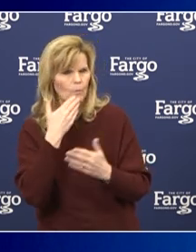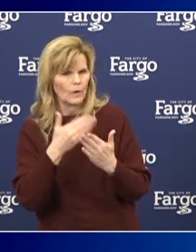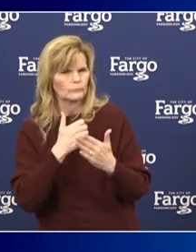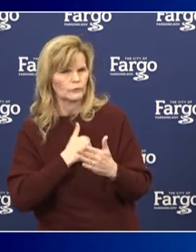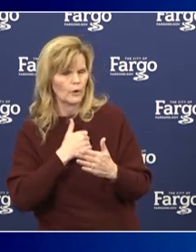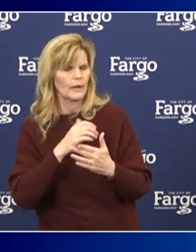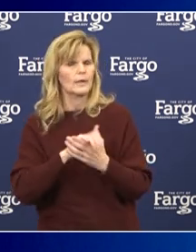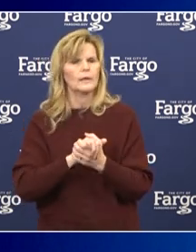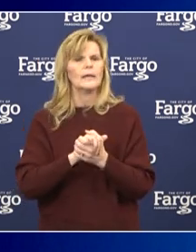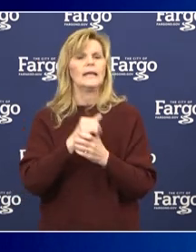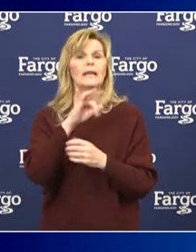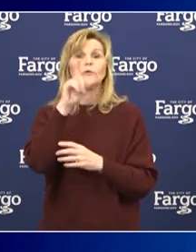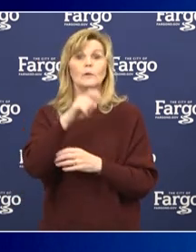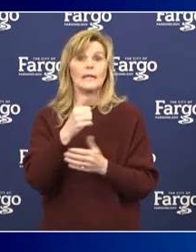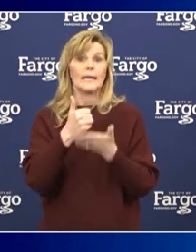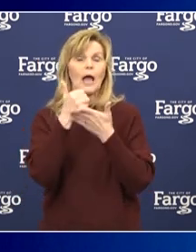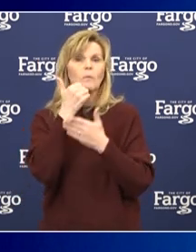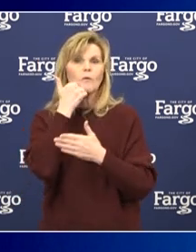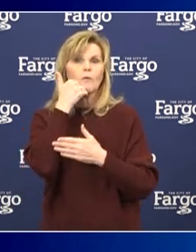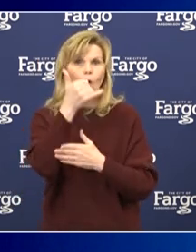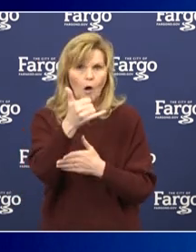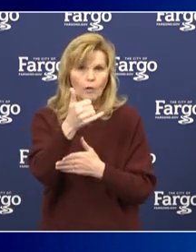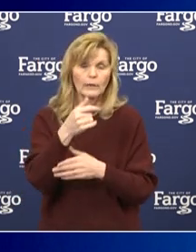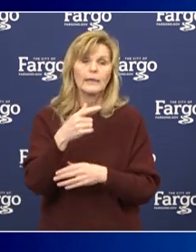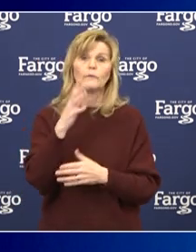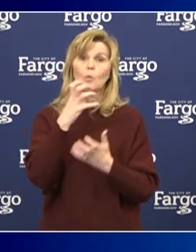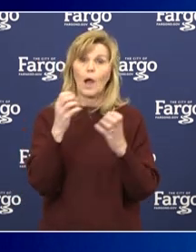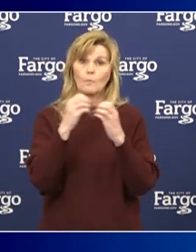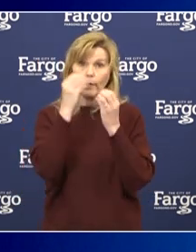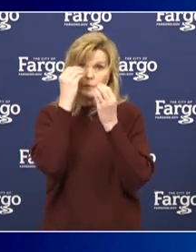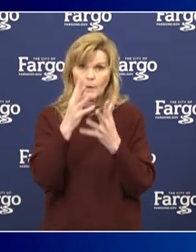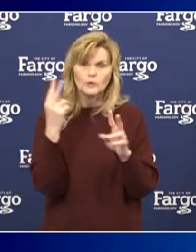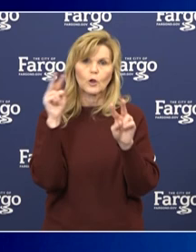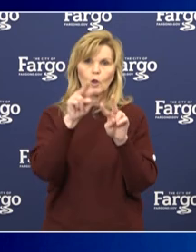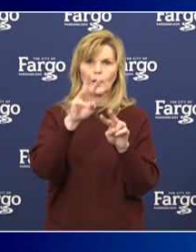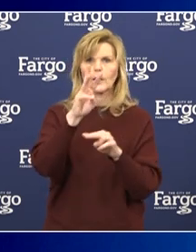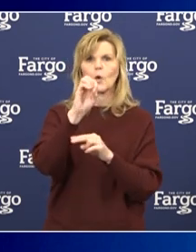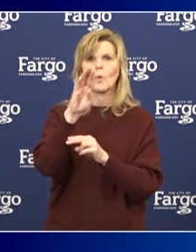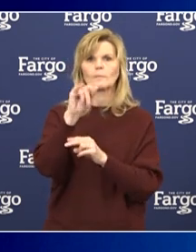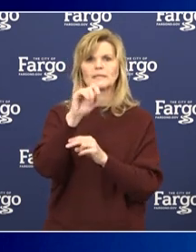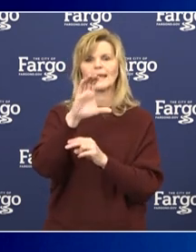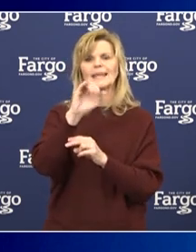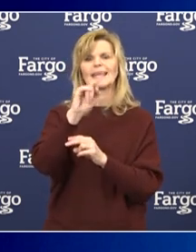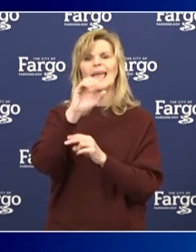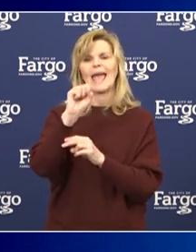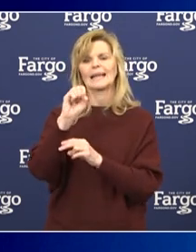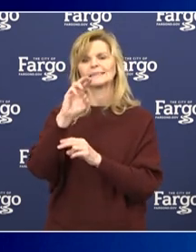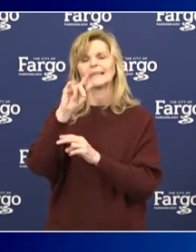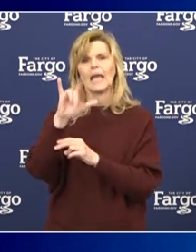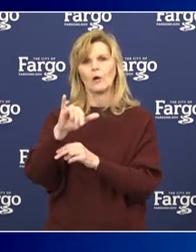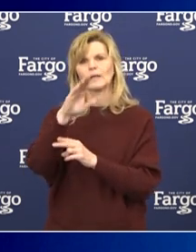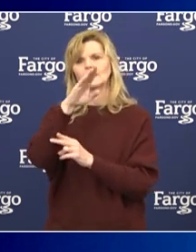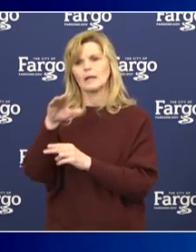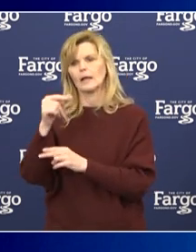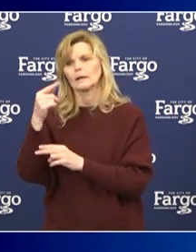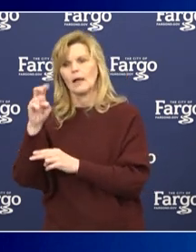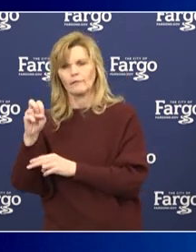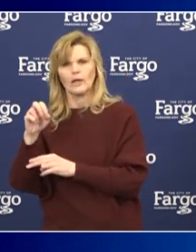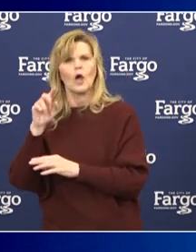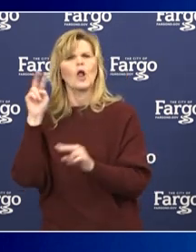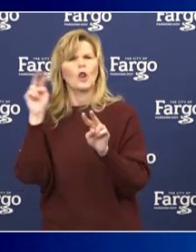for your call if you need help. If you want more information on that, hit our website. It's CassCountyND.gov, backslash, and here's the important